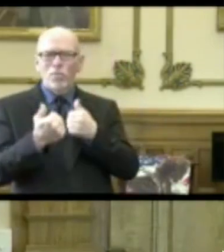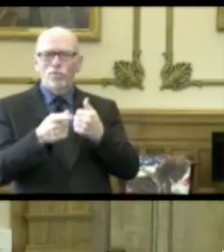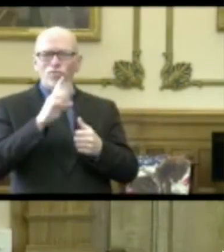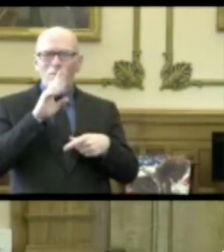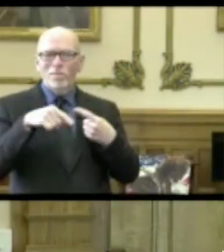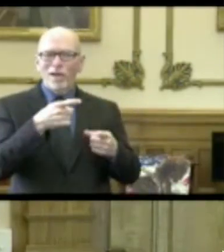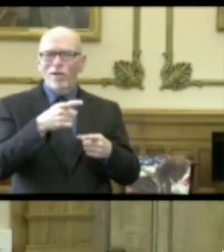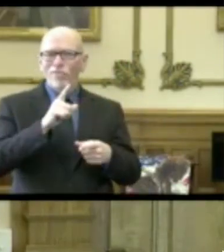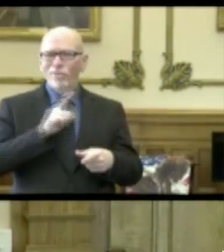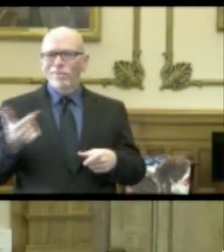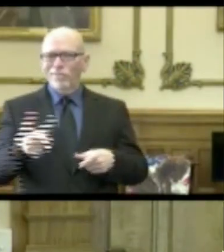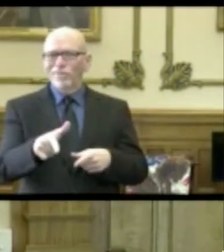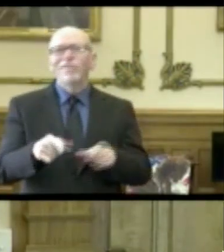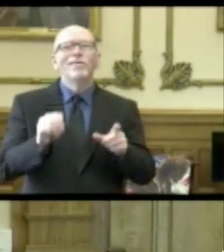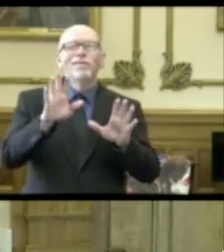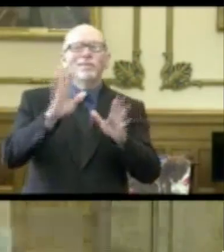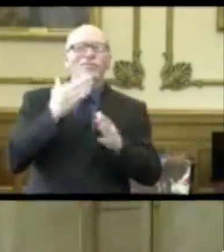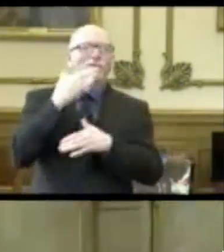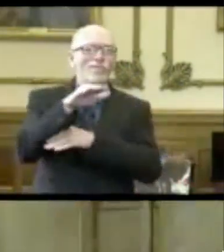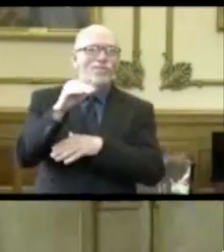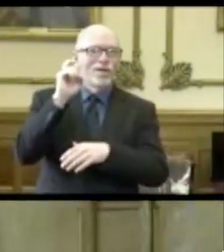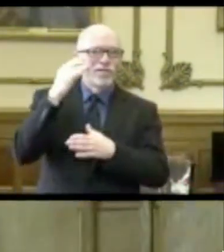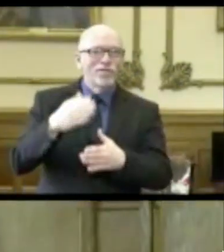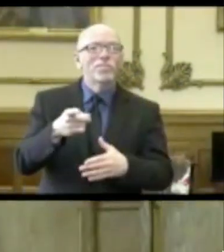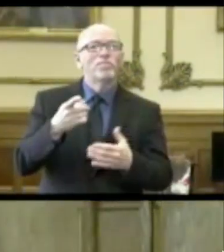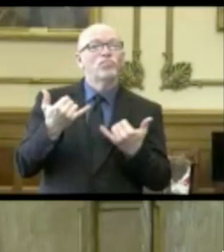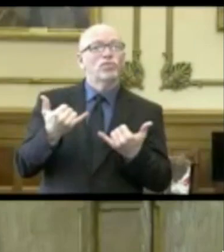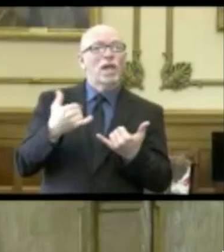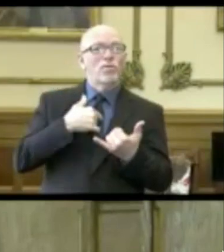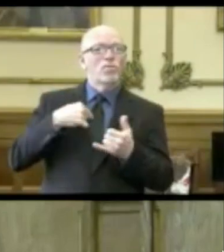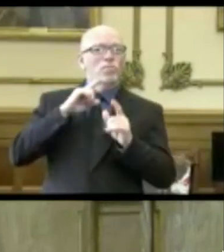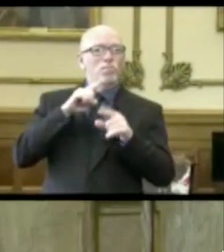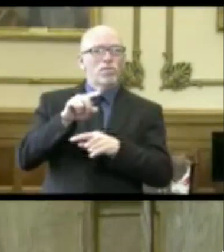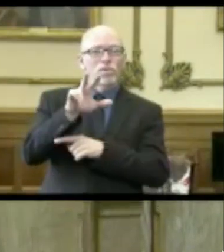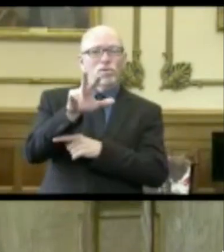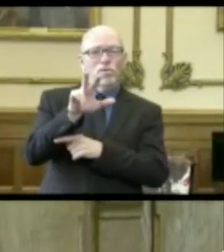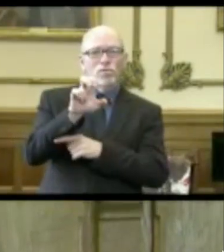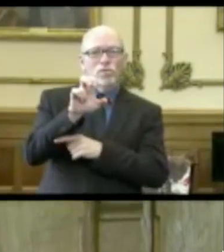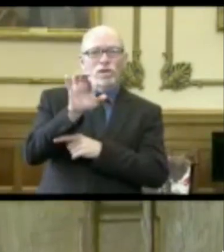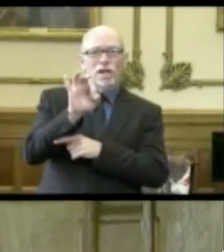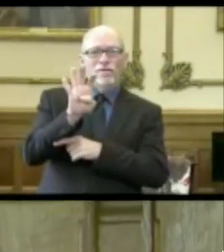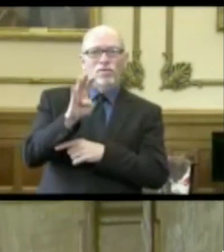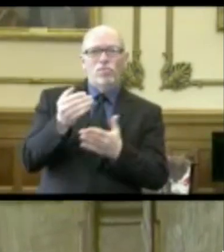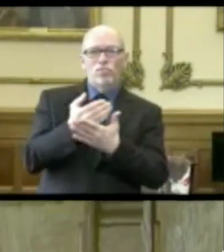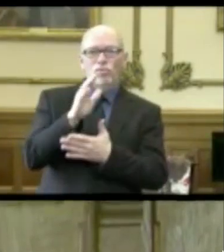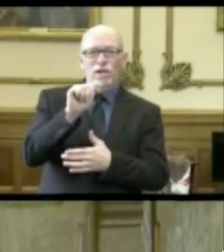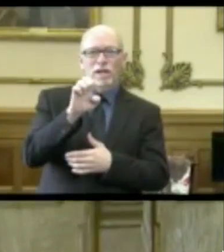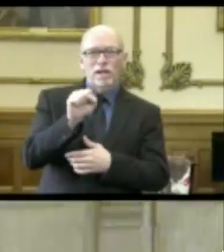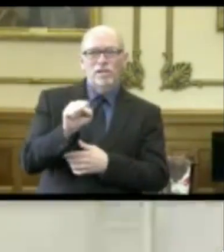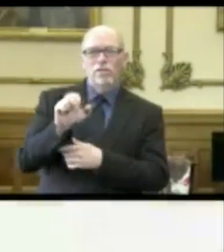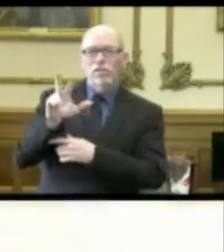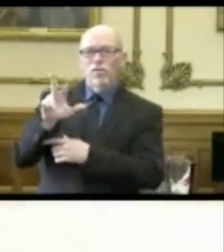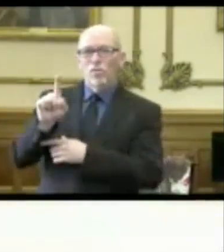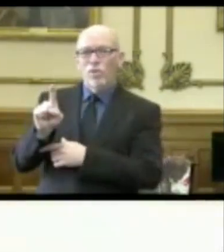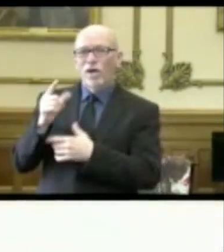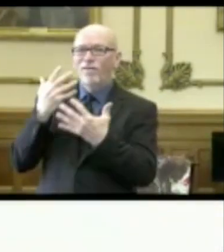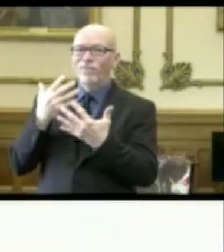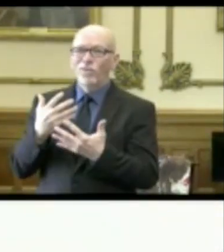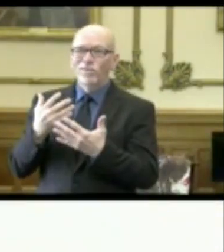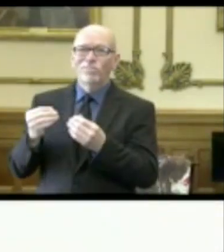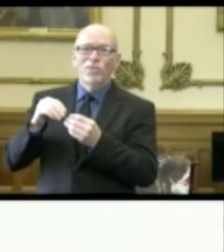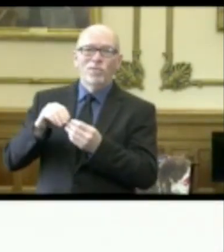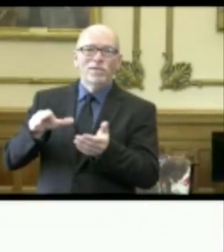Thank you, Governor. Good afternoon, Hoosiers. Today we reported 394 new cases with 31, unfortunately,